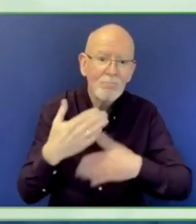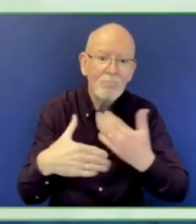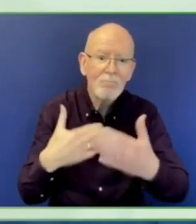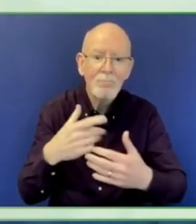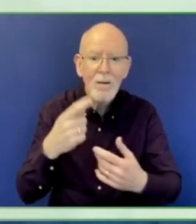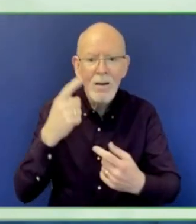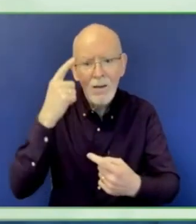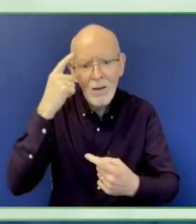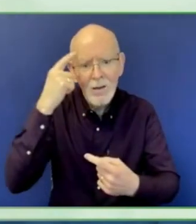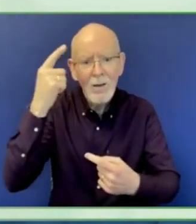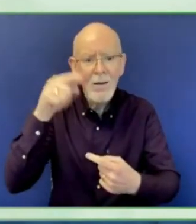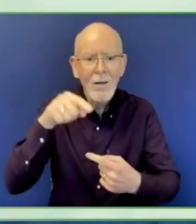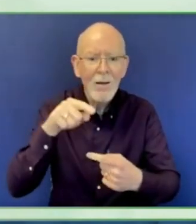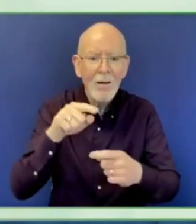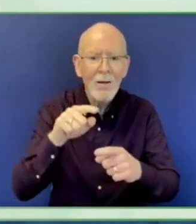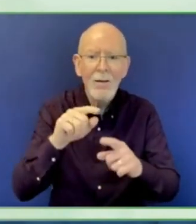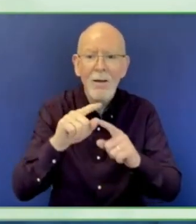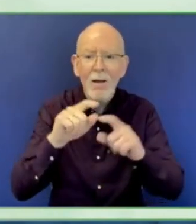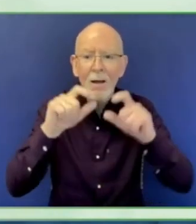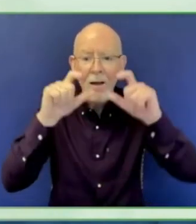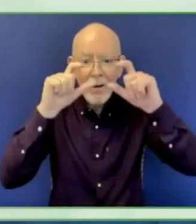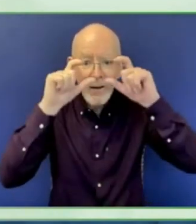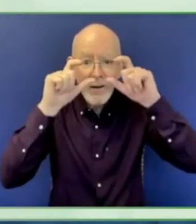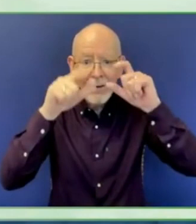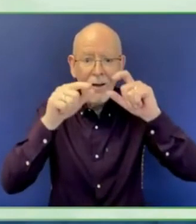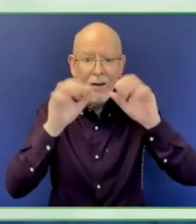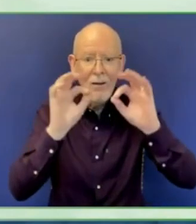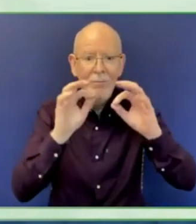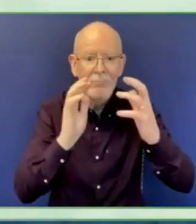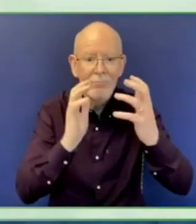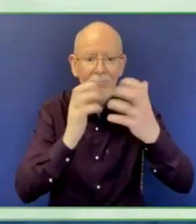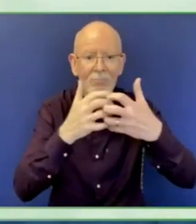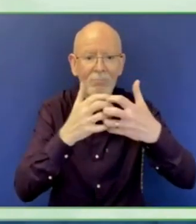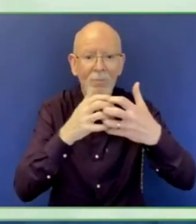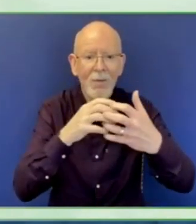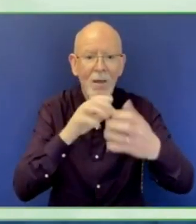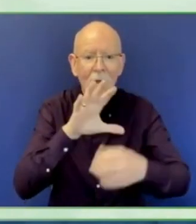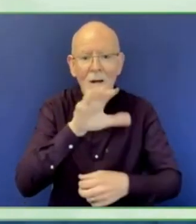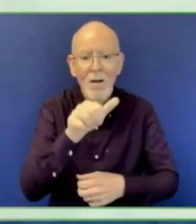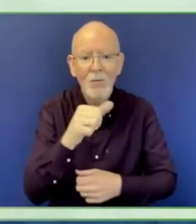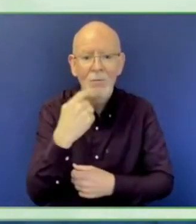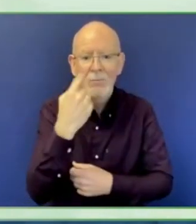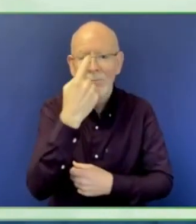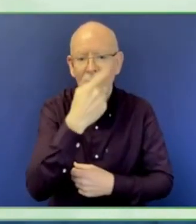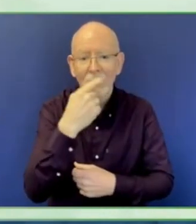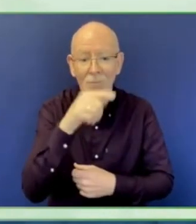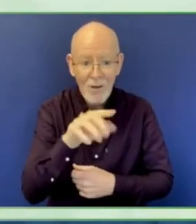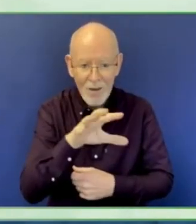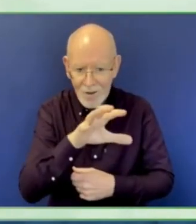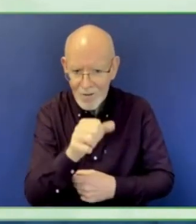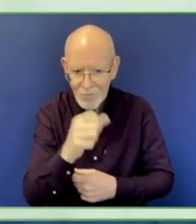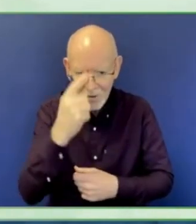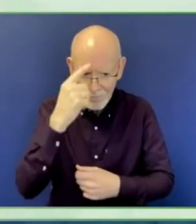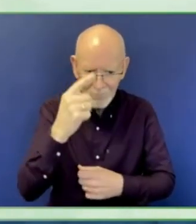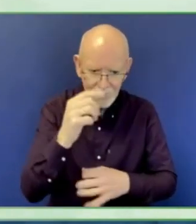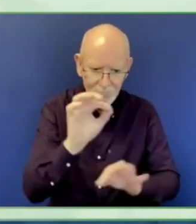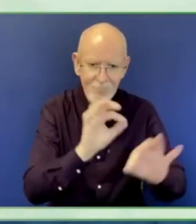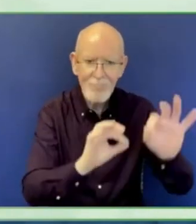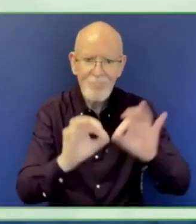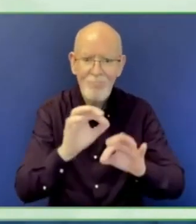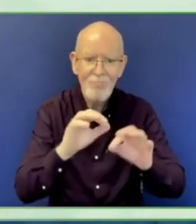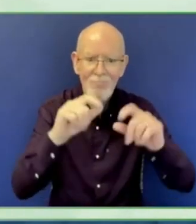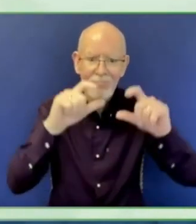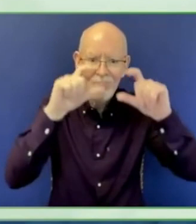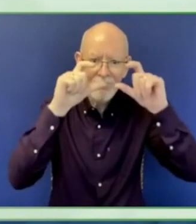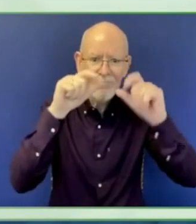with a company in the UK that had already done CNC milling, get them one CNC machine, get it shipped to Africa, and now they're scaling